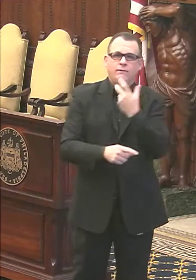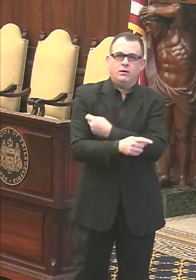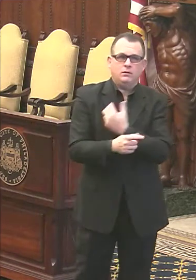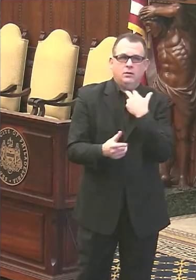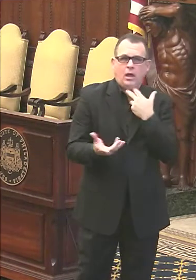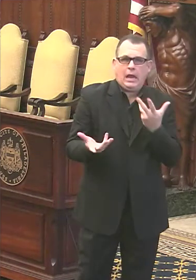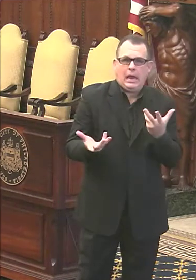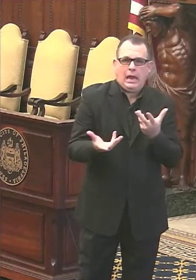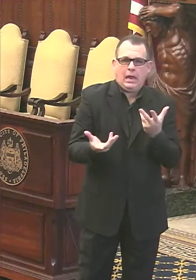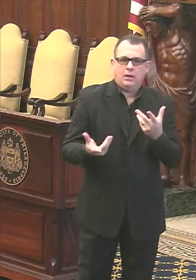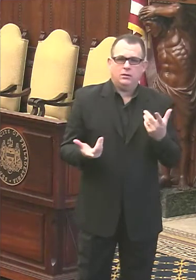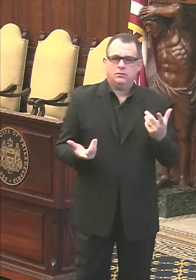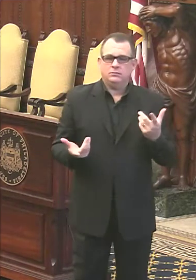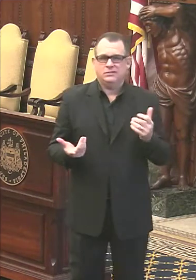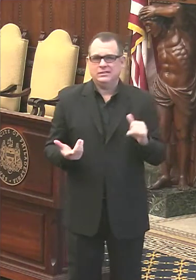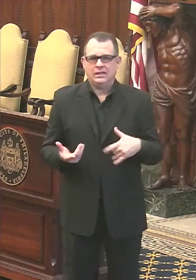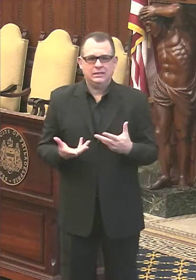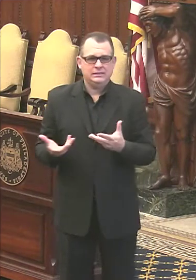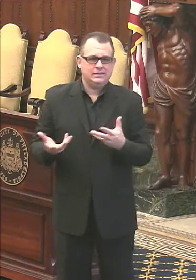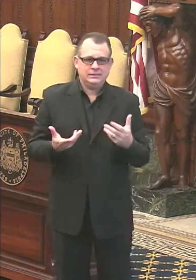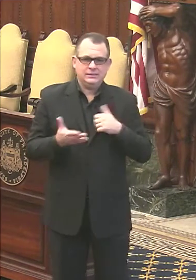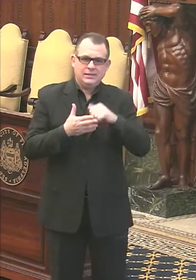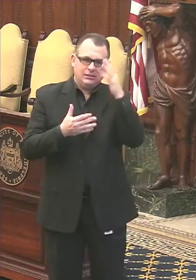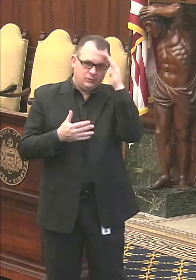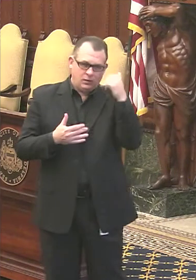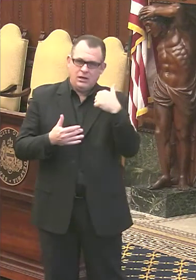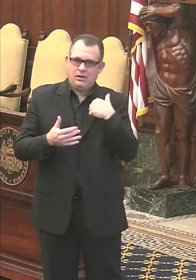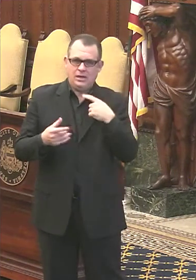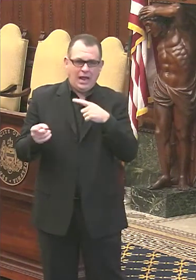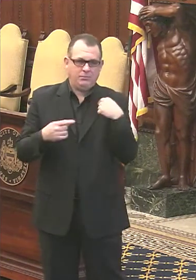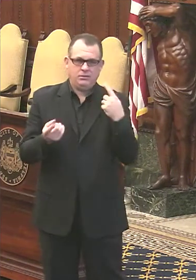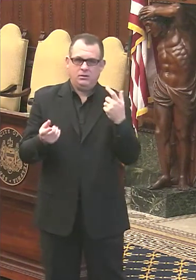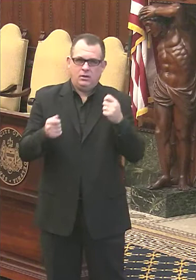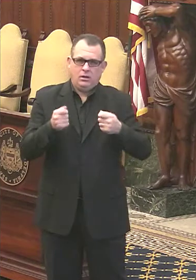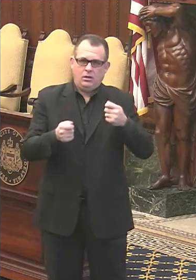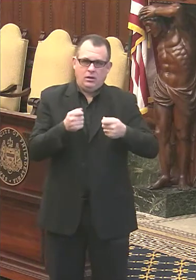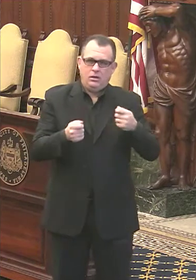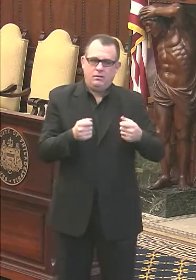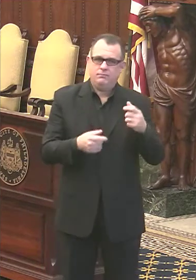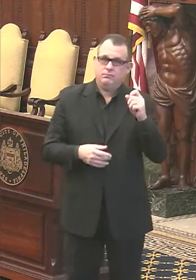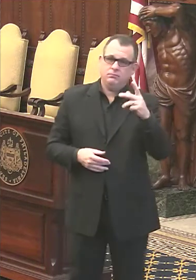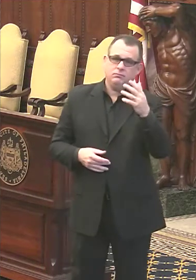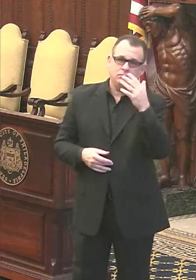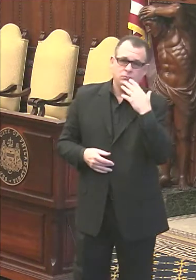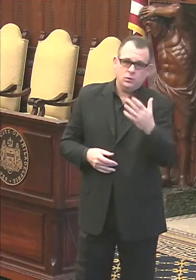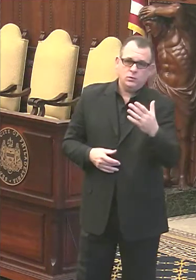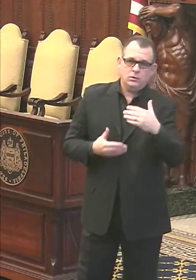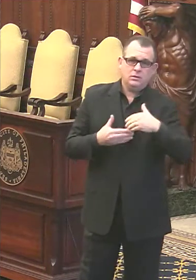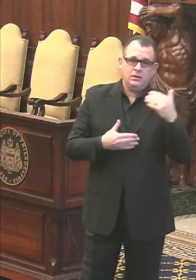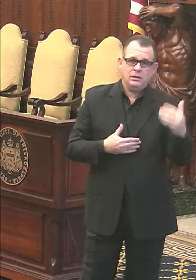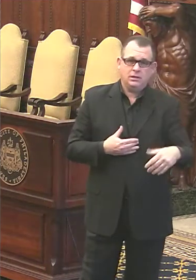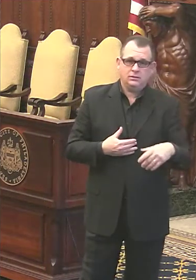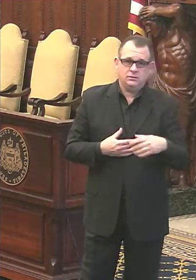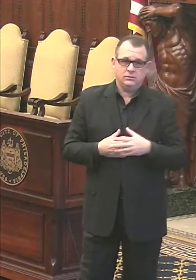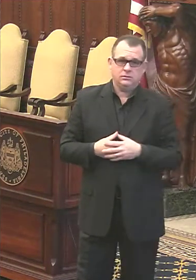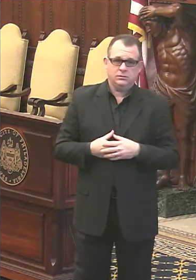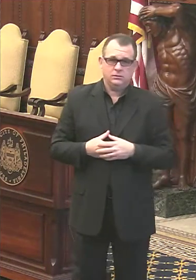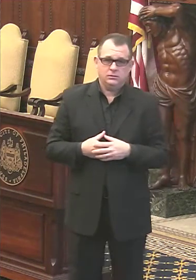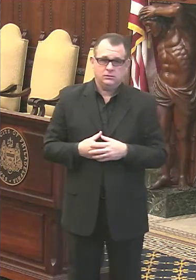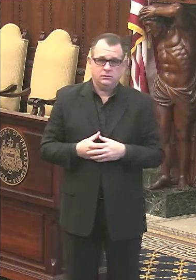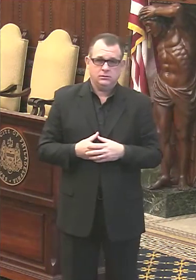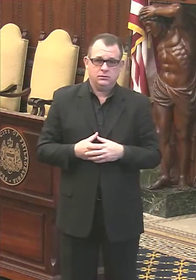employee is then working, then that employee has a chance. Thanks. All right. Thank you, David. Let's go to Jaime Bessaril of Telemundo.